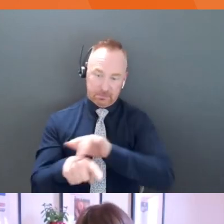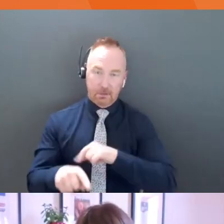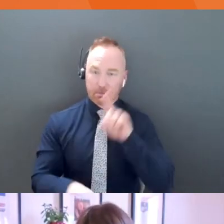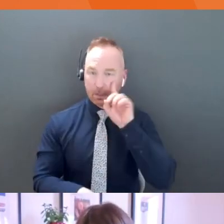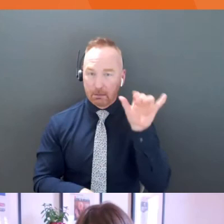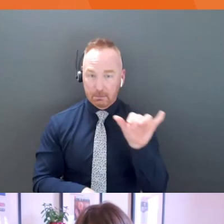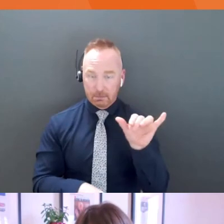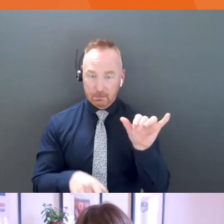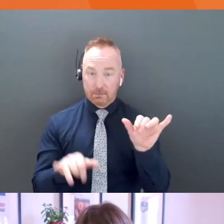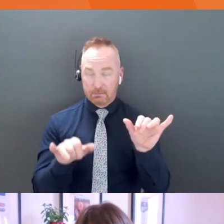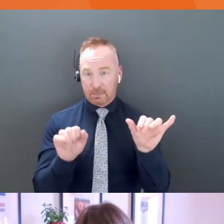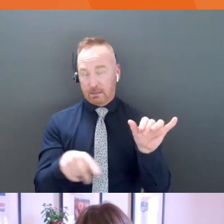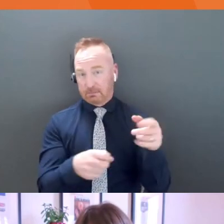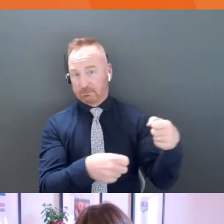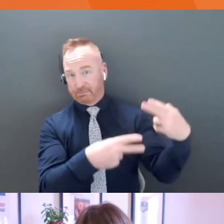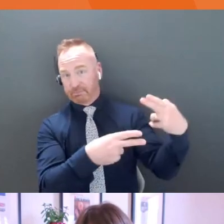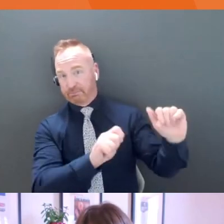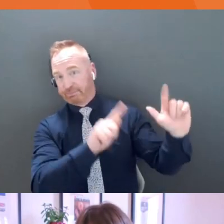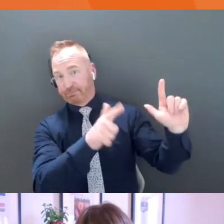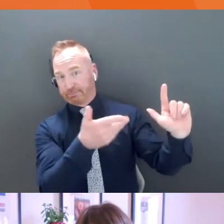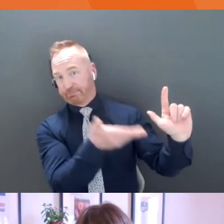could leave that there, but, uh,